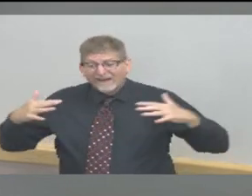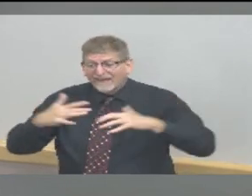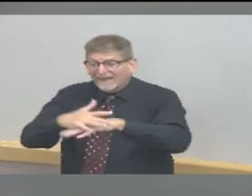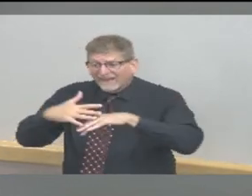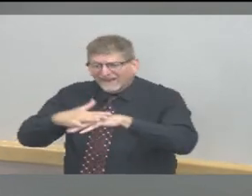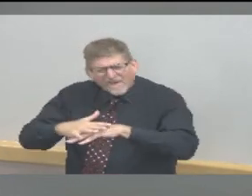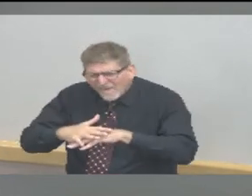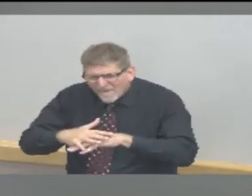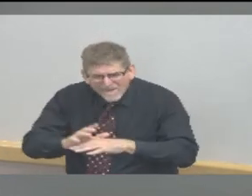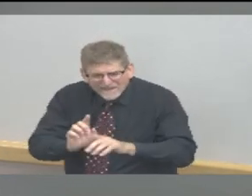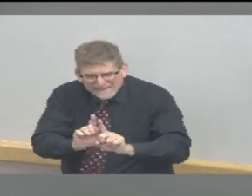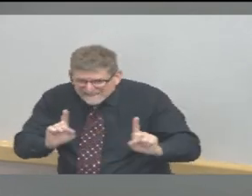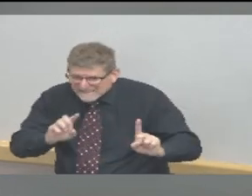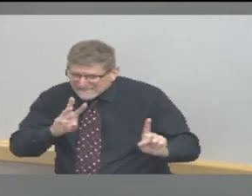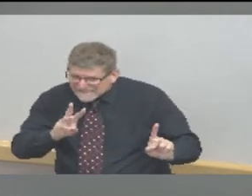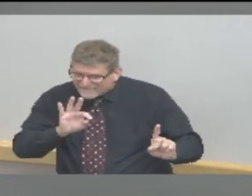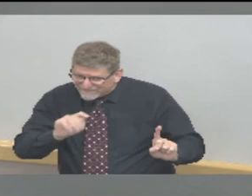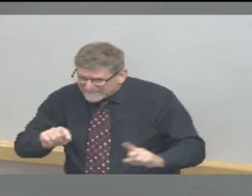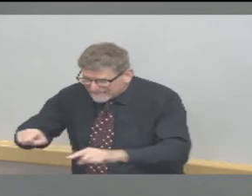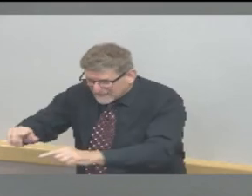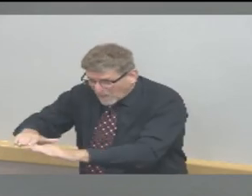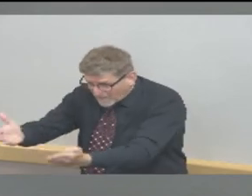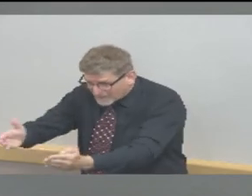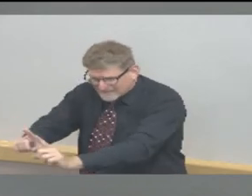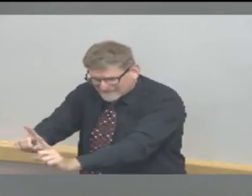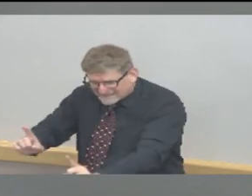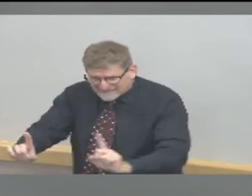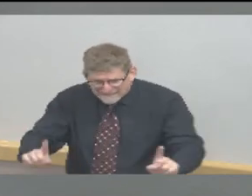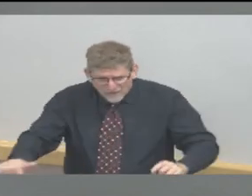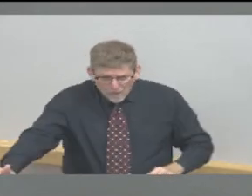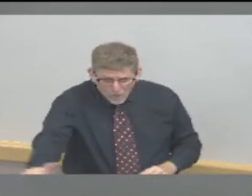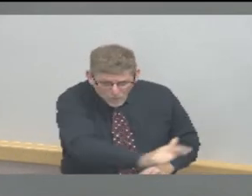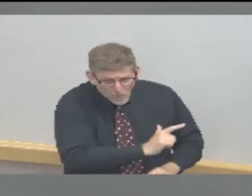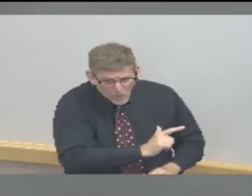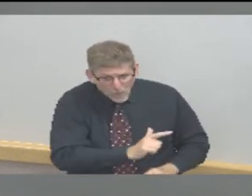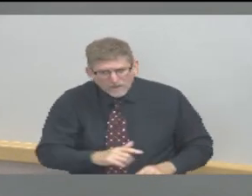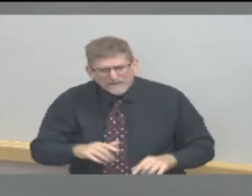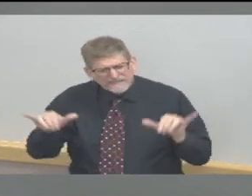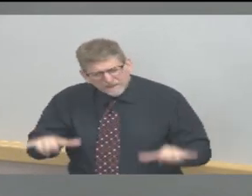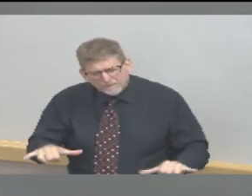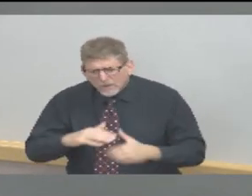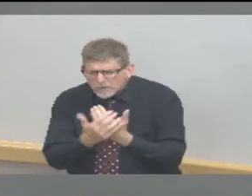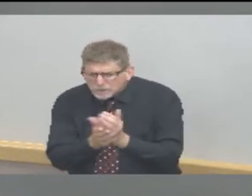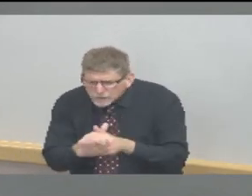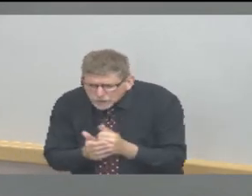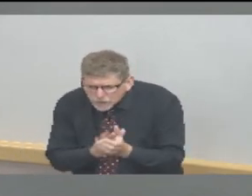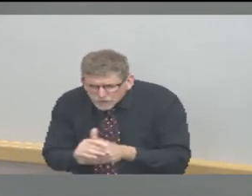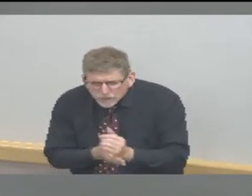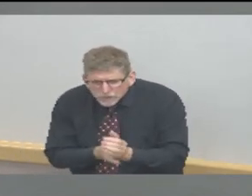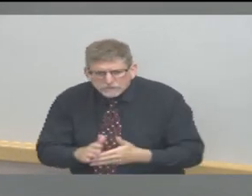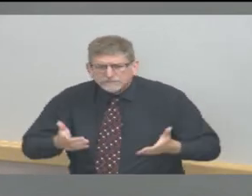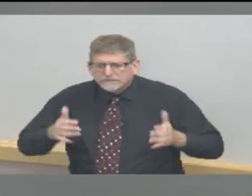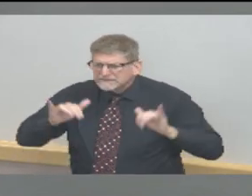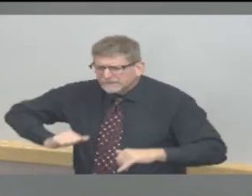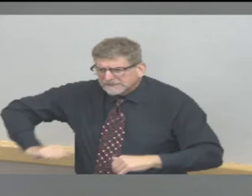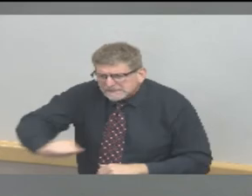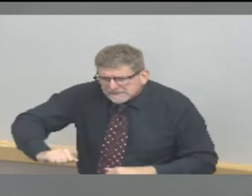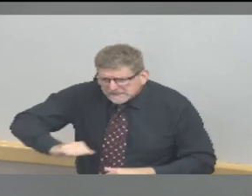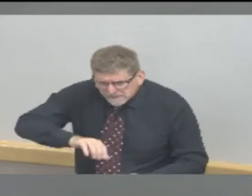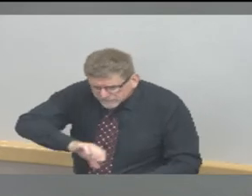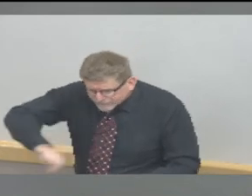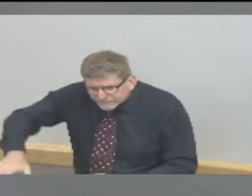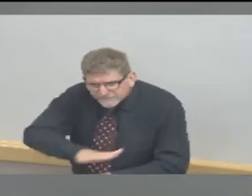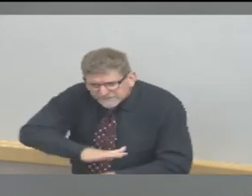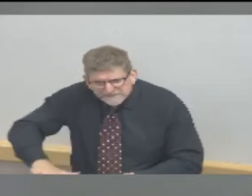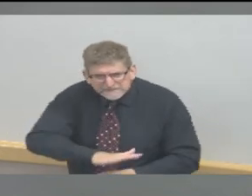settings we need to frequently wash and sanitize our hands and disinfect high-touch surfaces currently we need to limit social